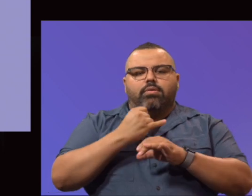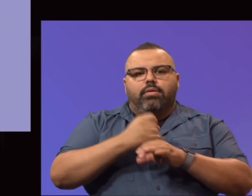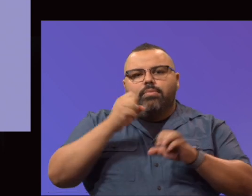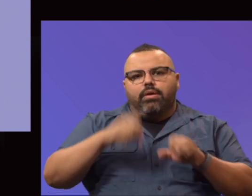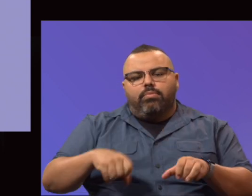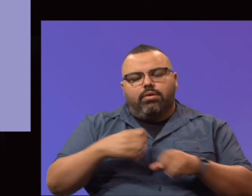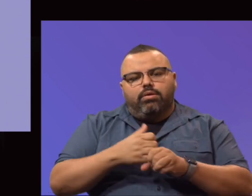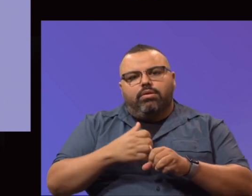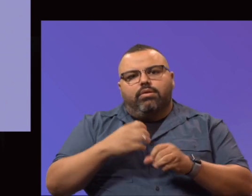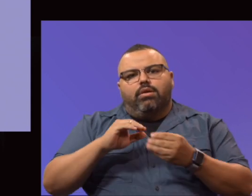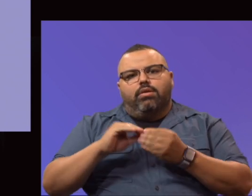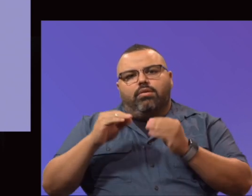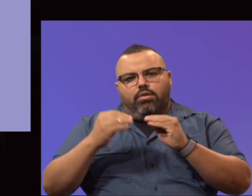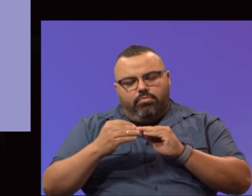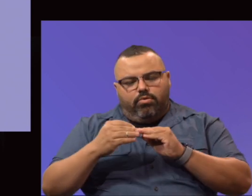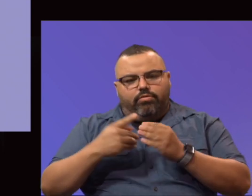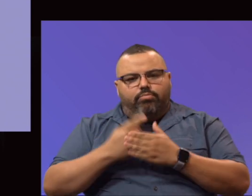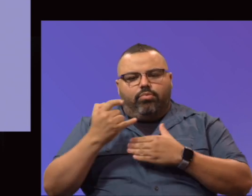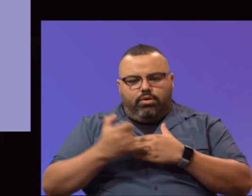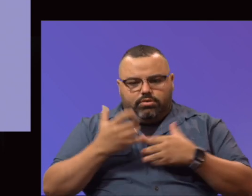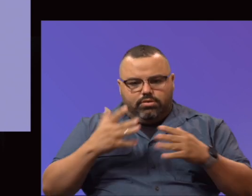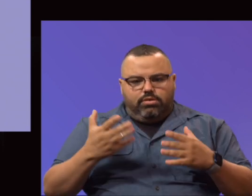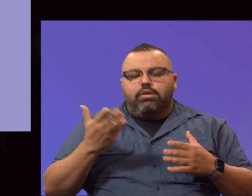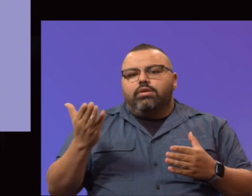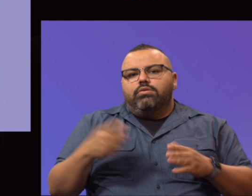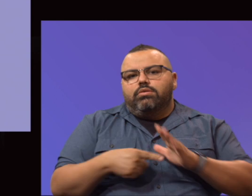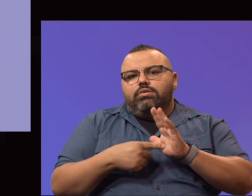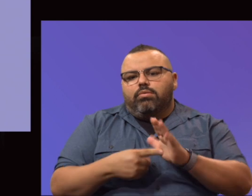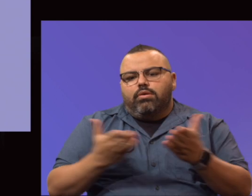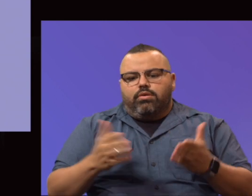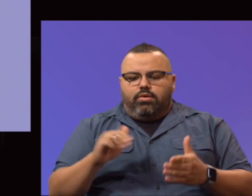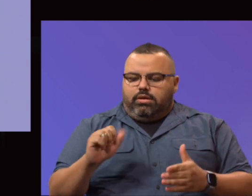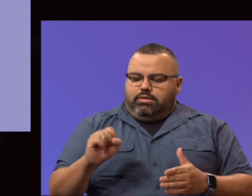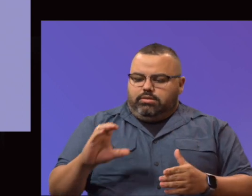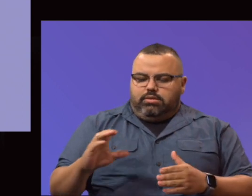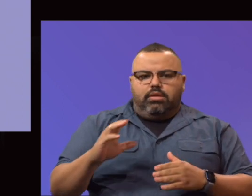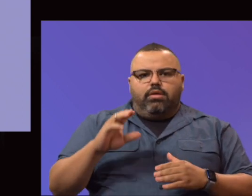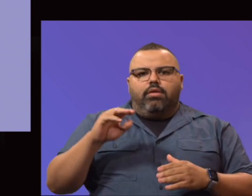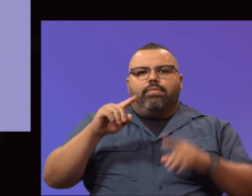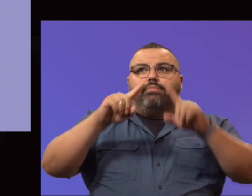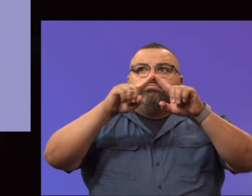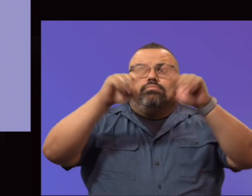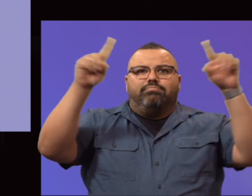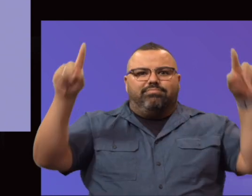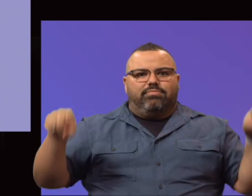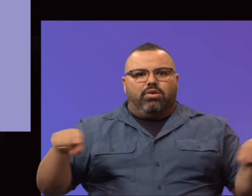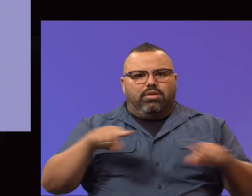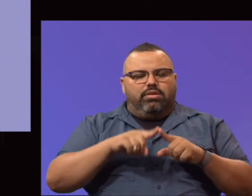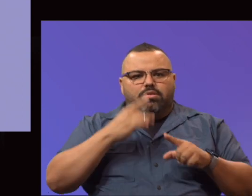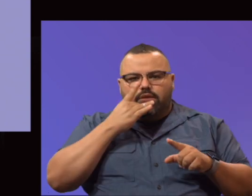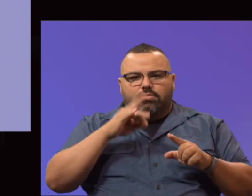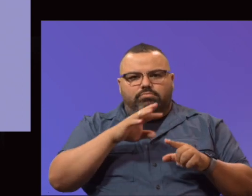projects done. Here's just an example. Here at the ASC, the marquee signage was installed. The rooftop